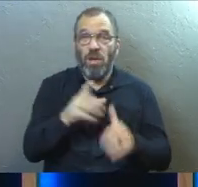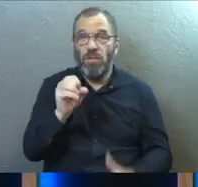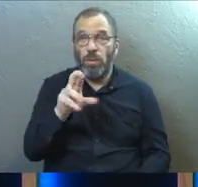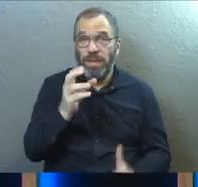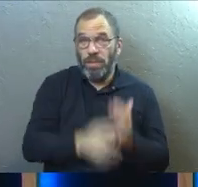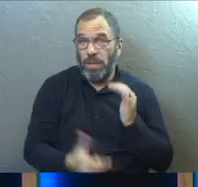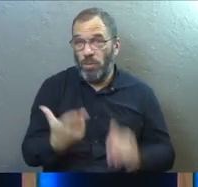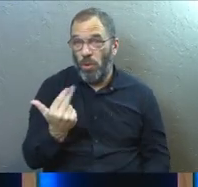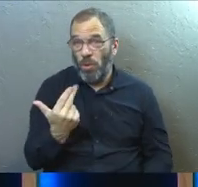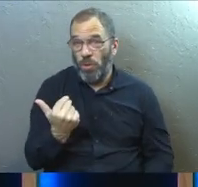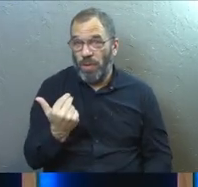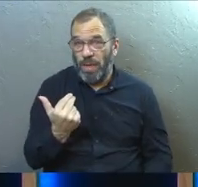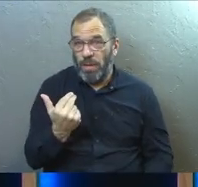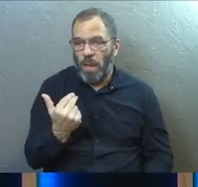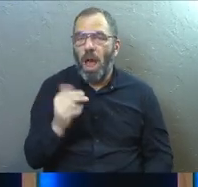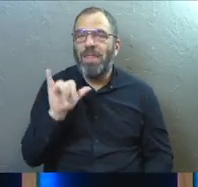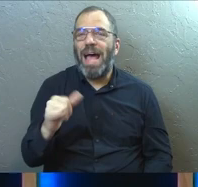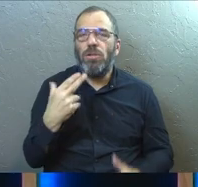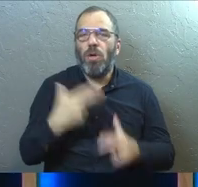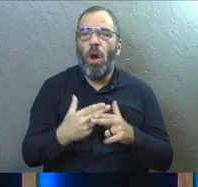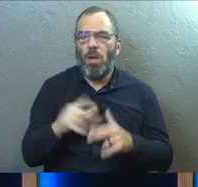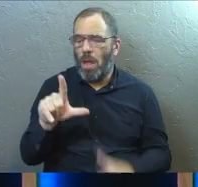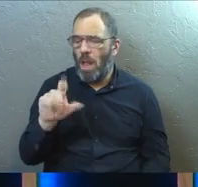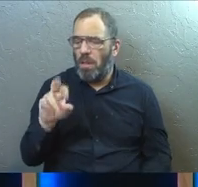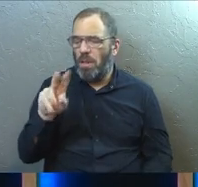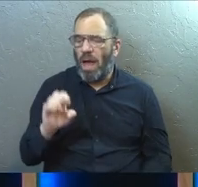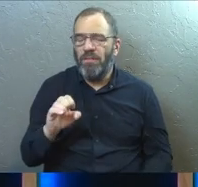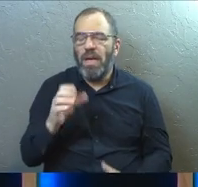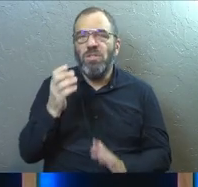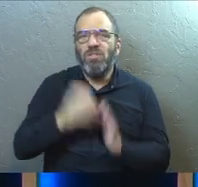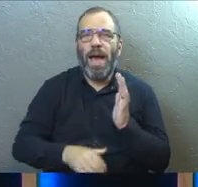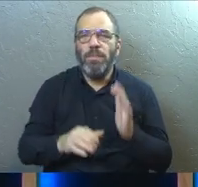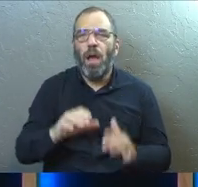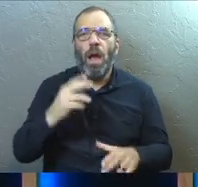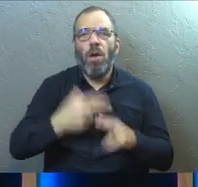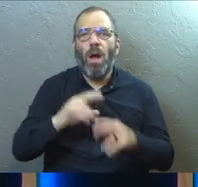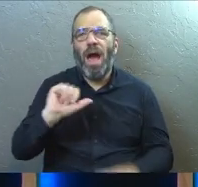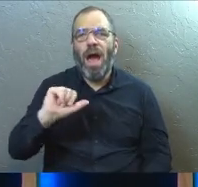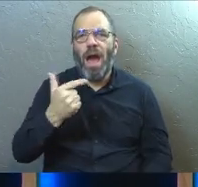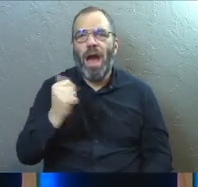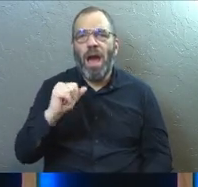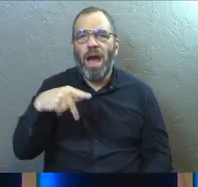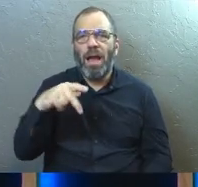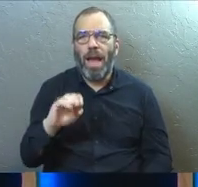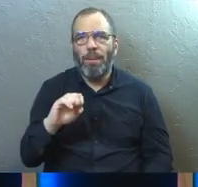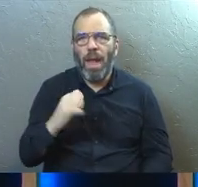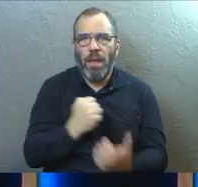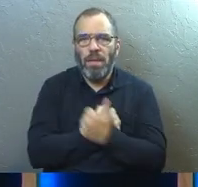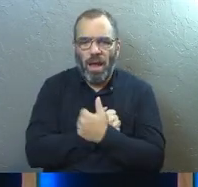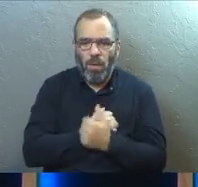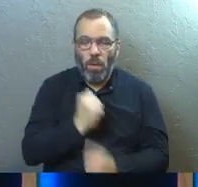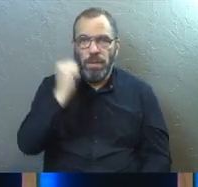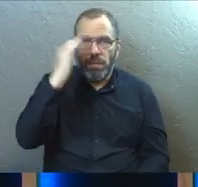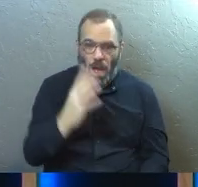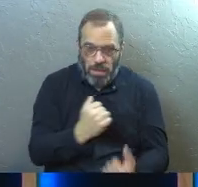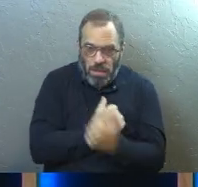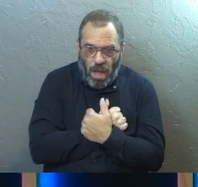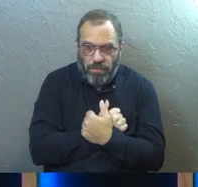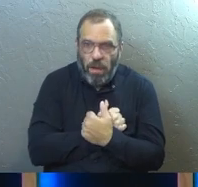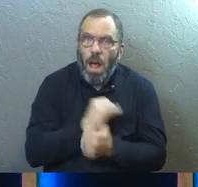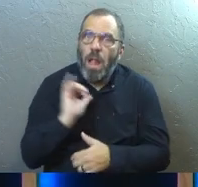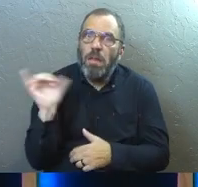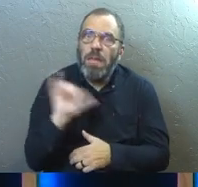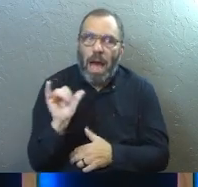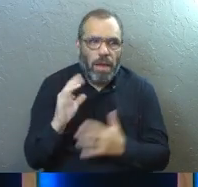13, the love chapter, where it talks about agape love. And it describes in detail what God's love is actually